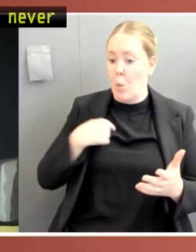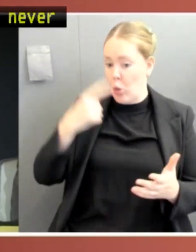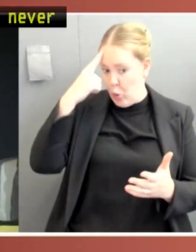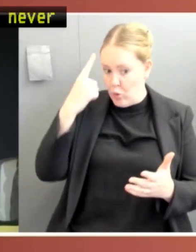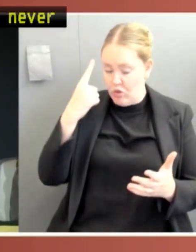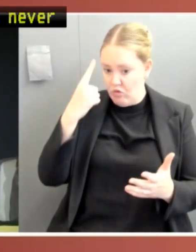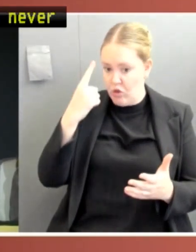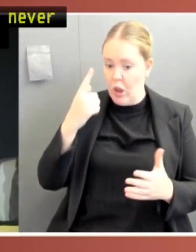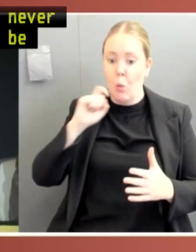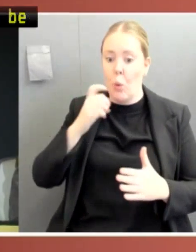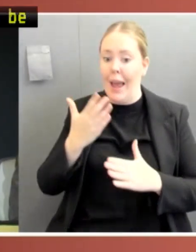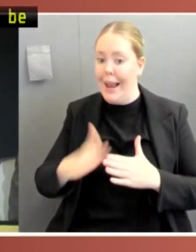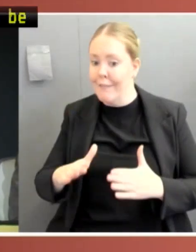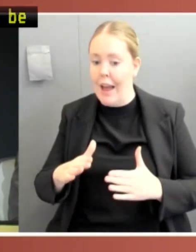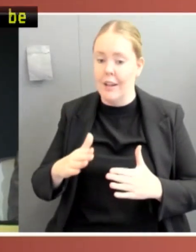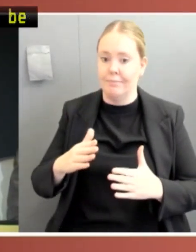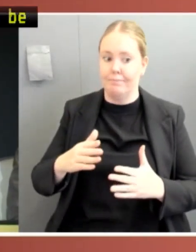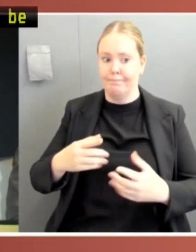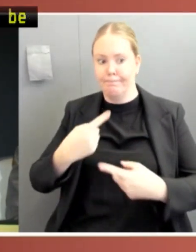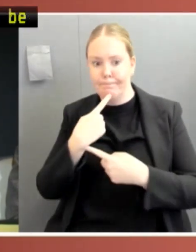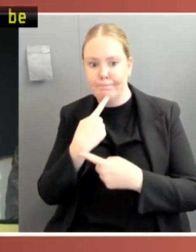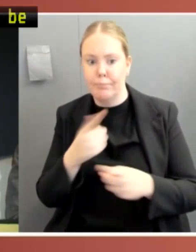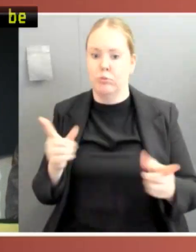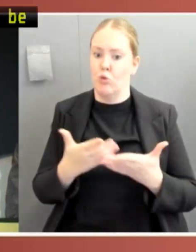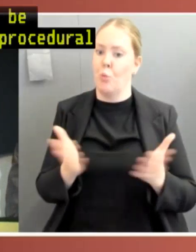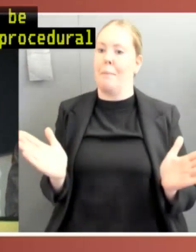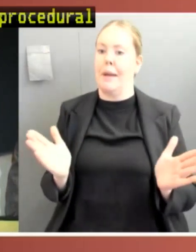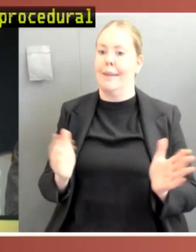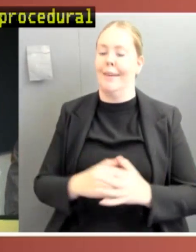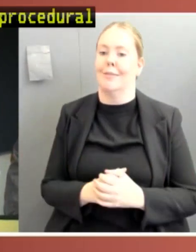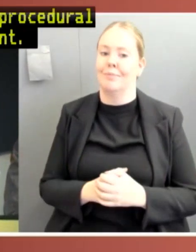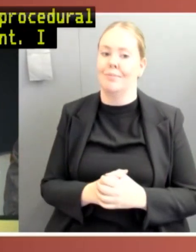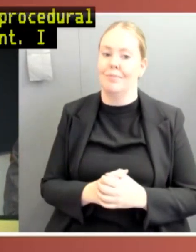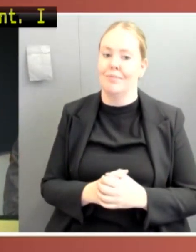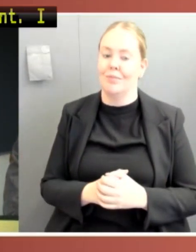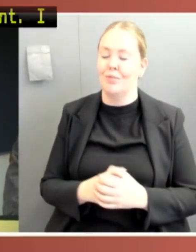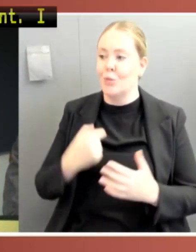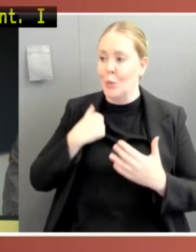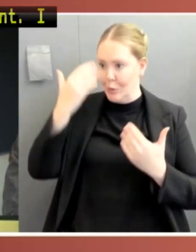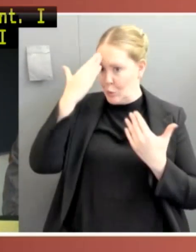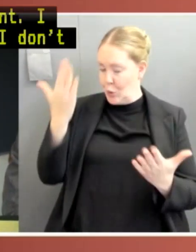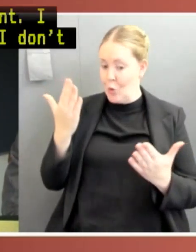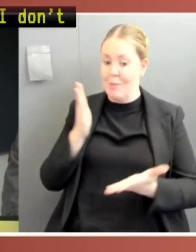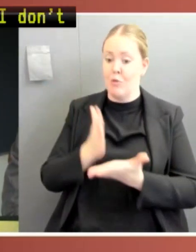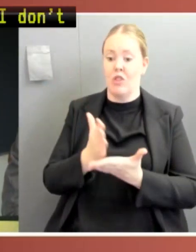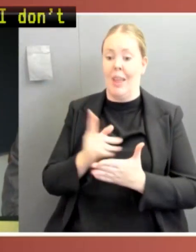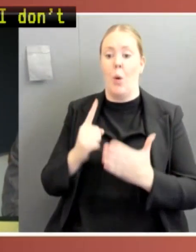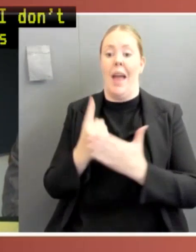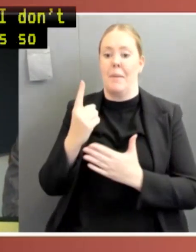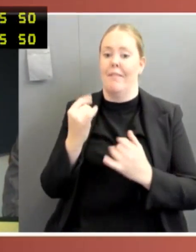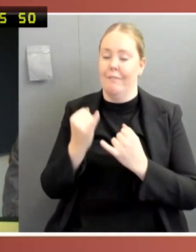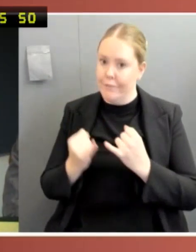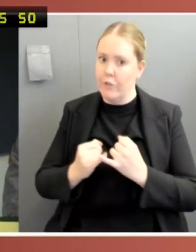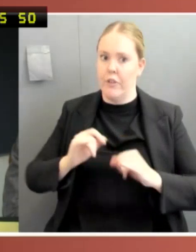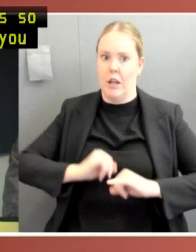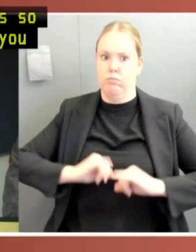at that point. I suspect it's the latter. I don't know. But what happened was so extreme and striking that you just never would have anticipated that